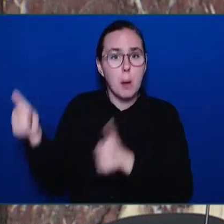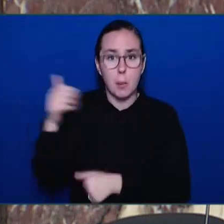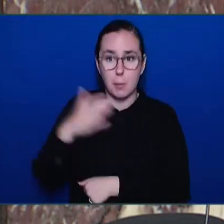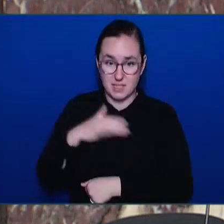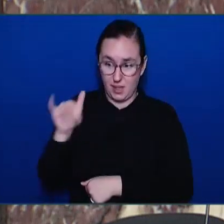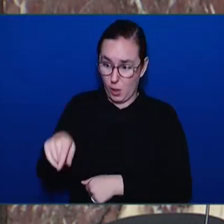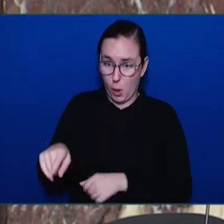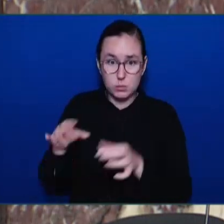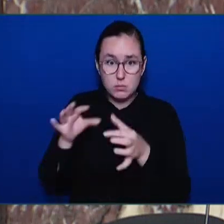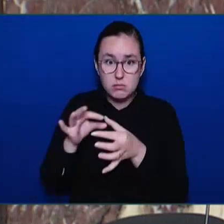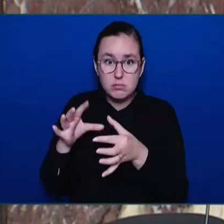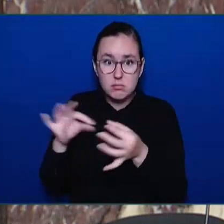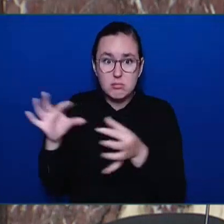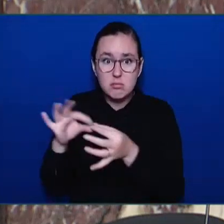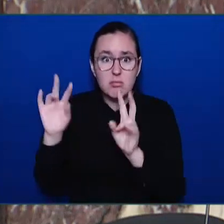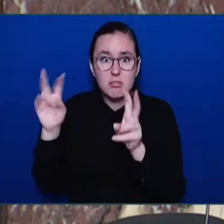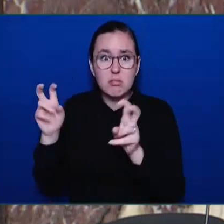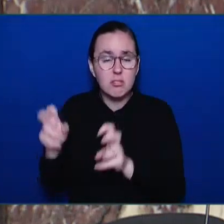treatment?